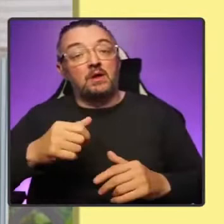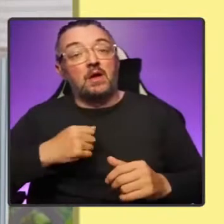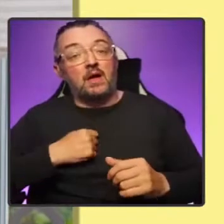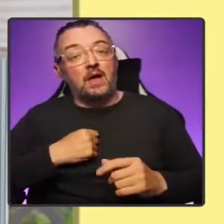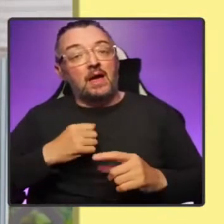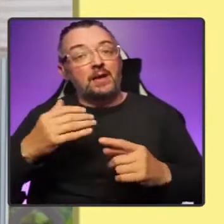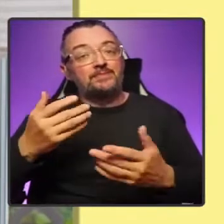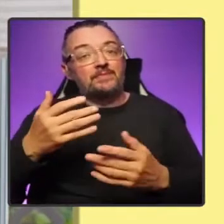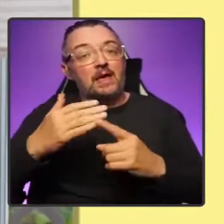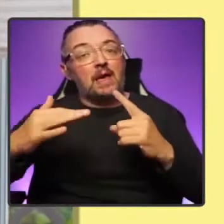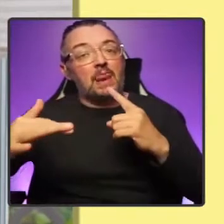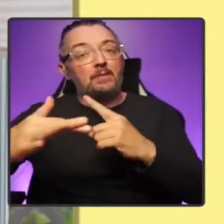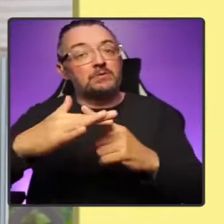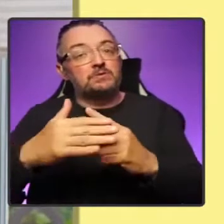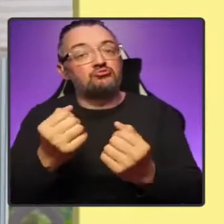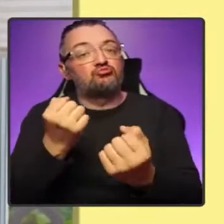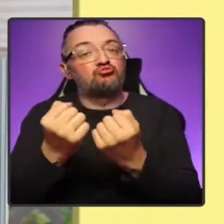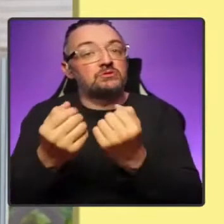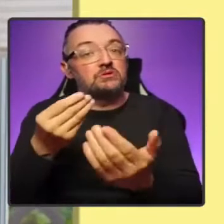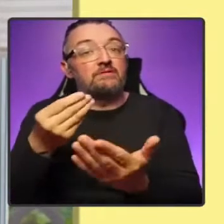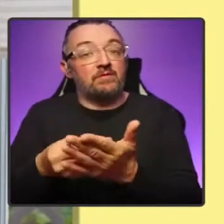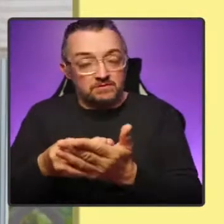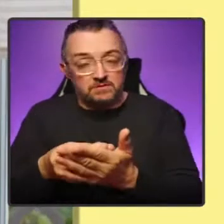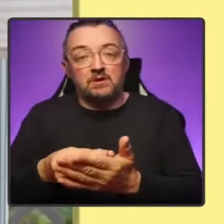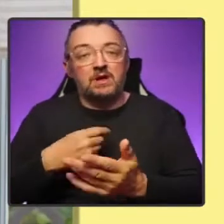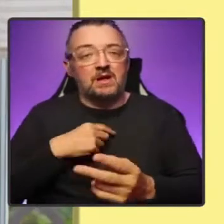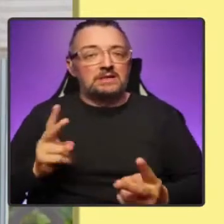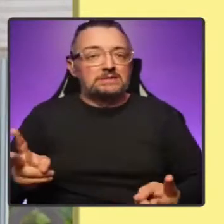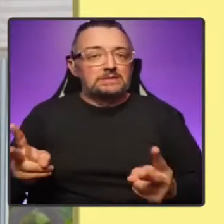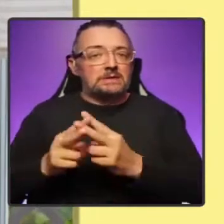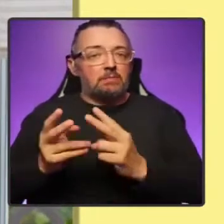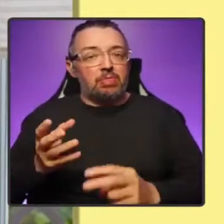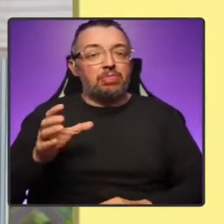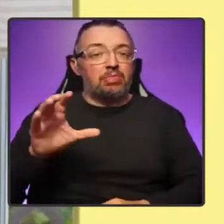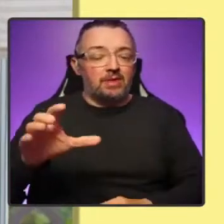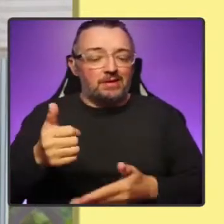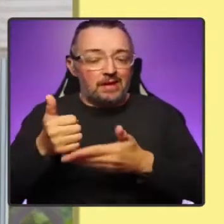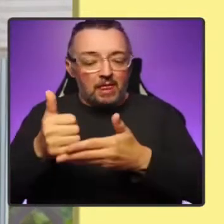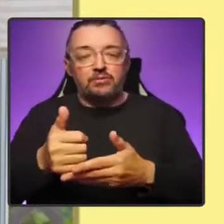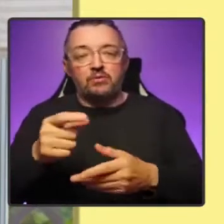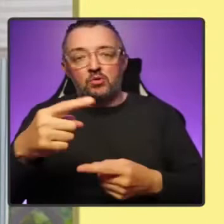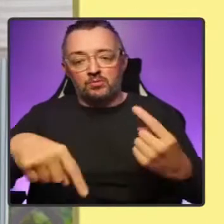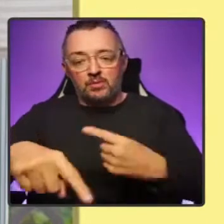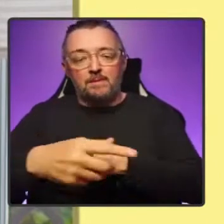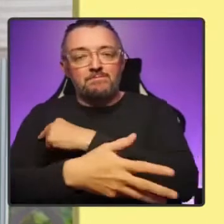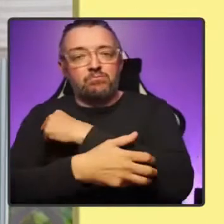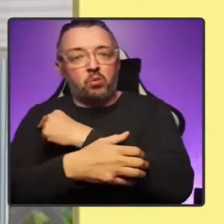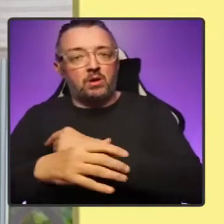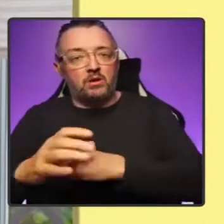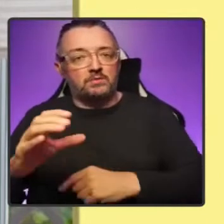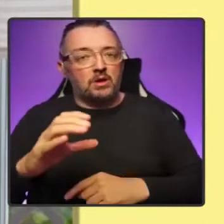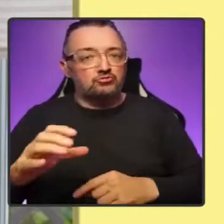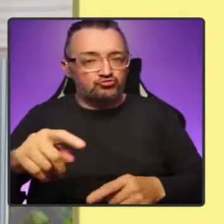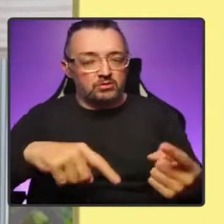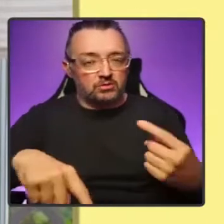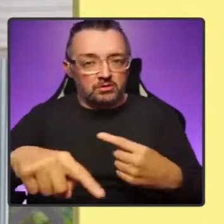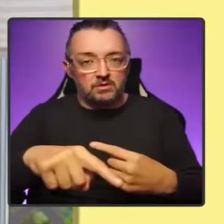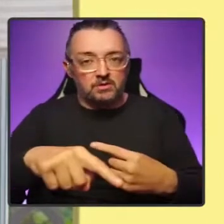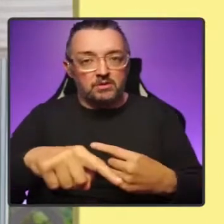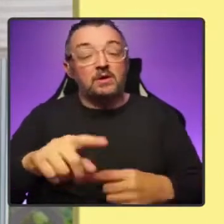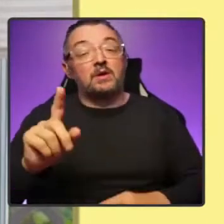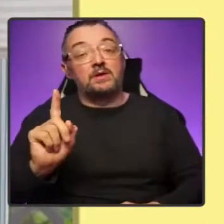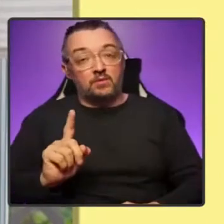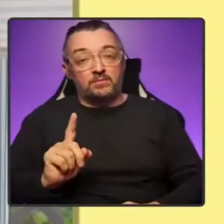helping to tackle climate climate change in the world's poorest countries. Of course, while we are increasing our